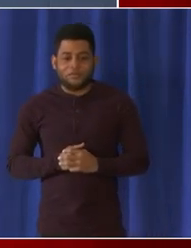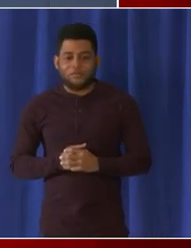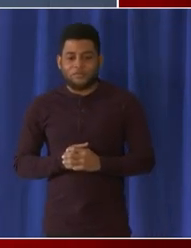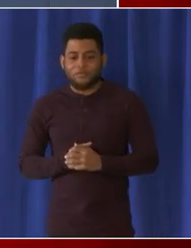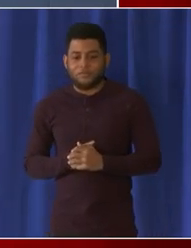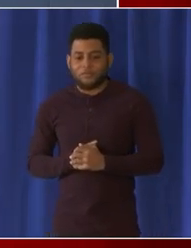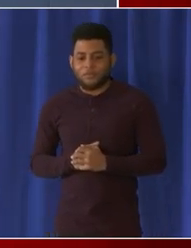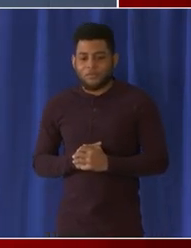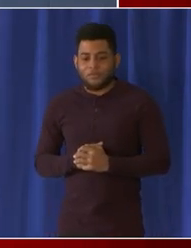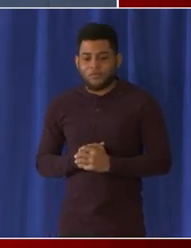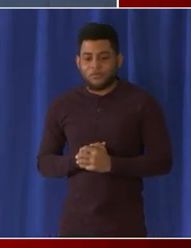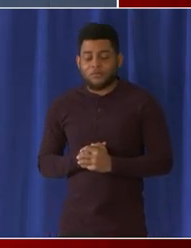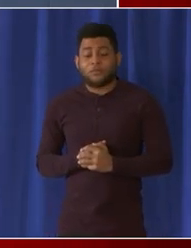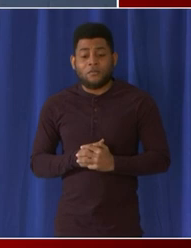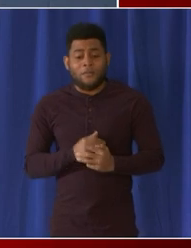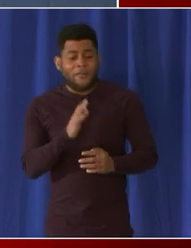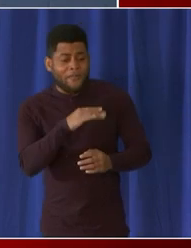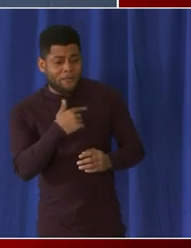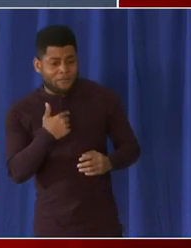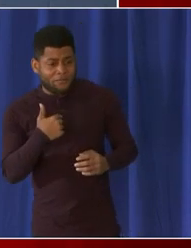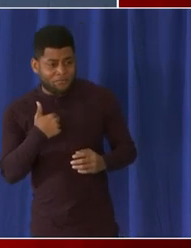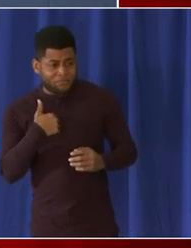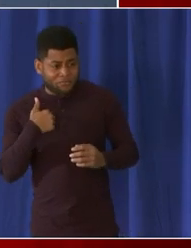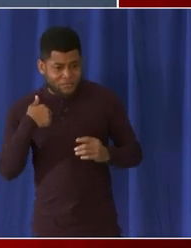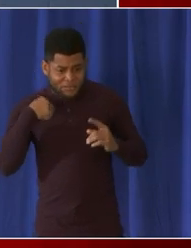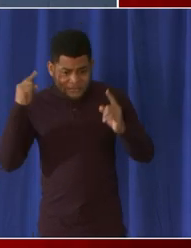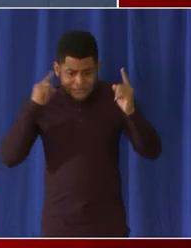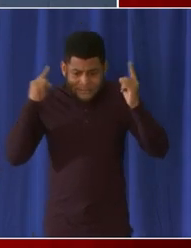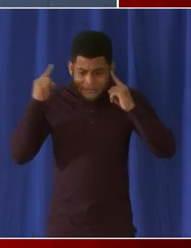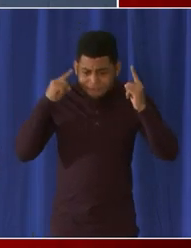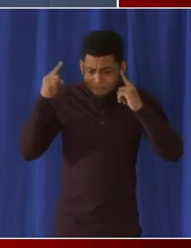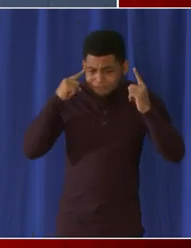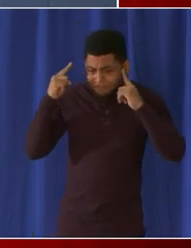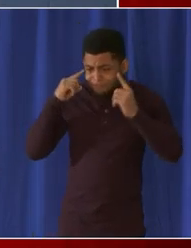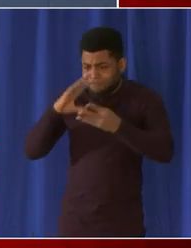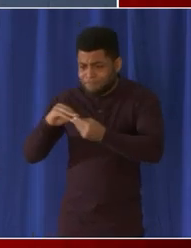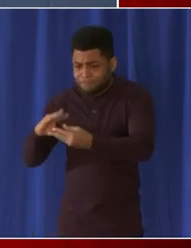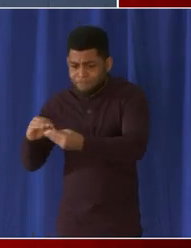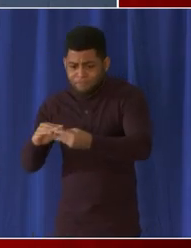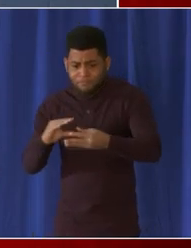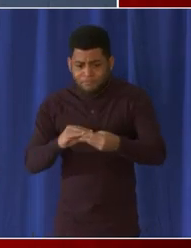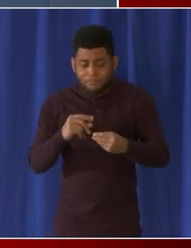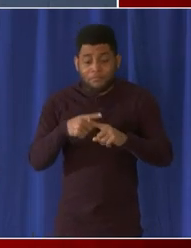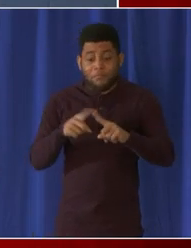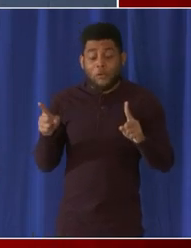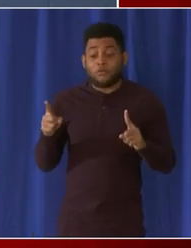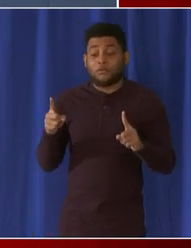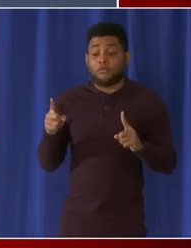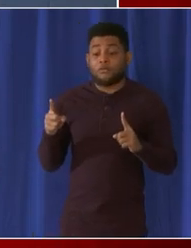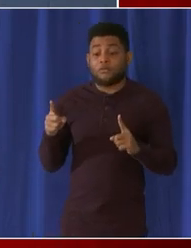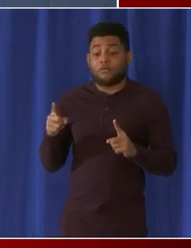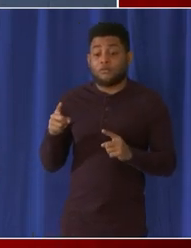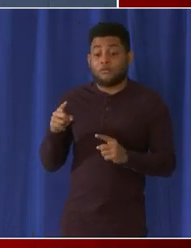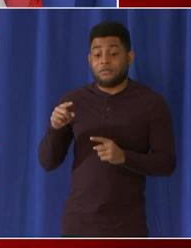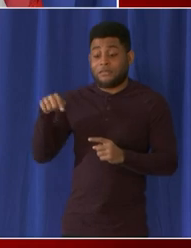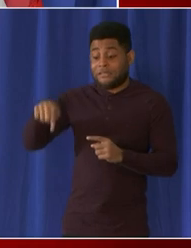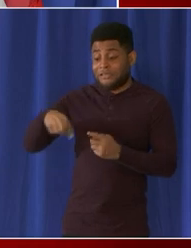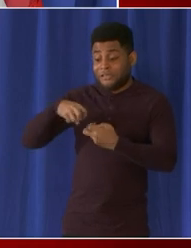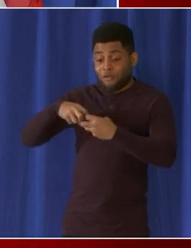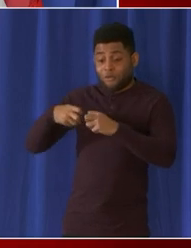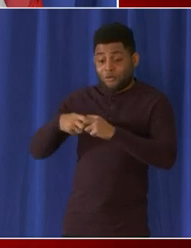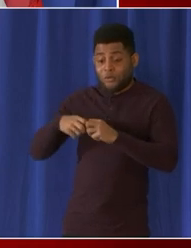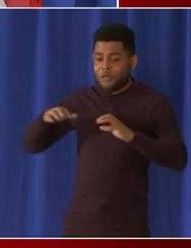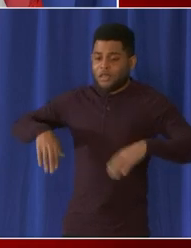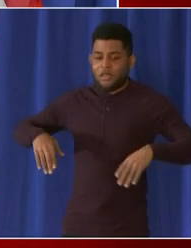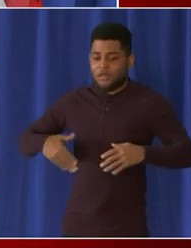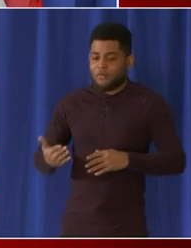have a response and how you know i have heard about it but i have to say it wasn't an issue um that's come come